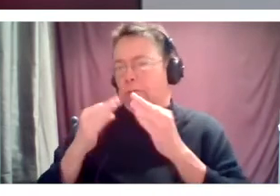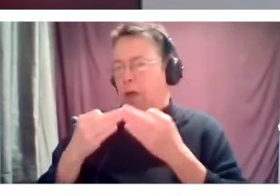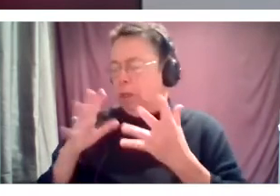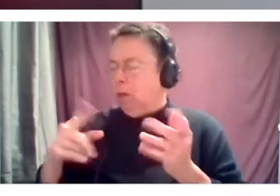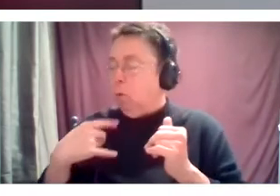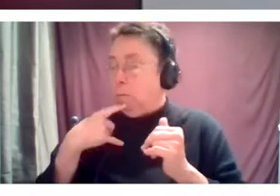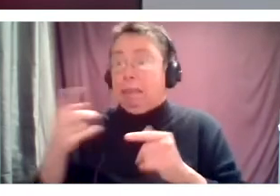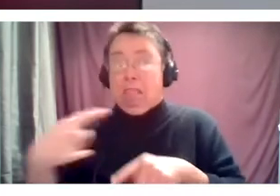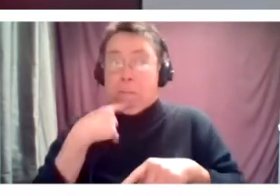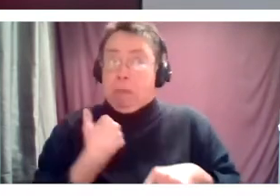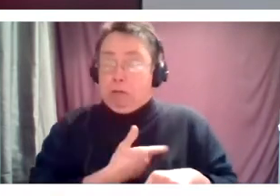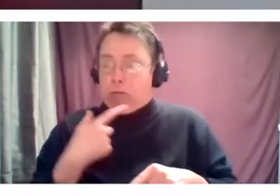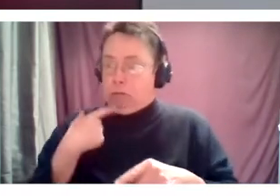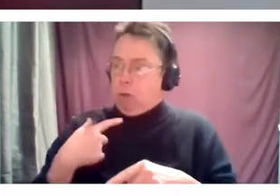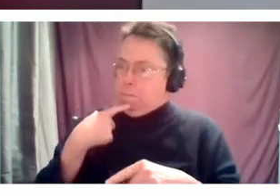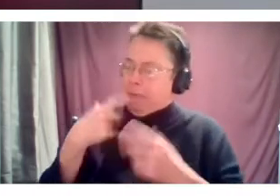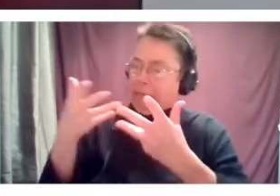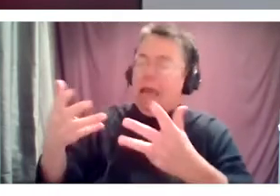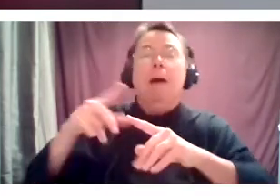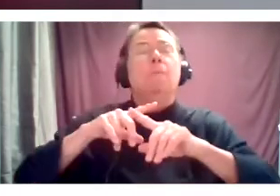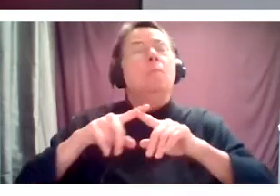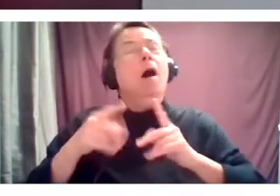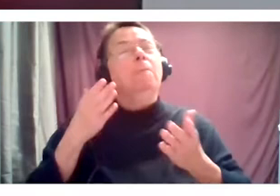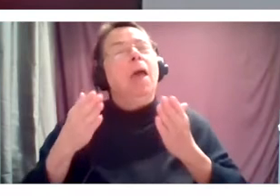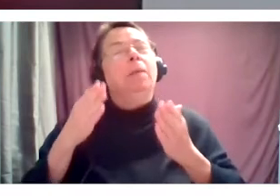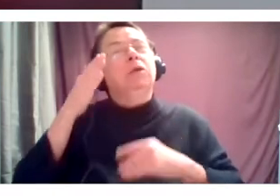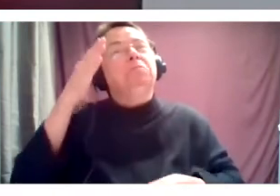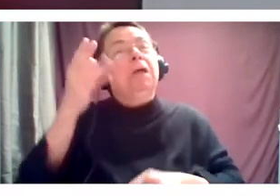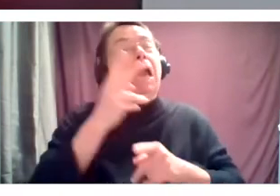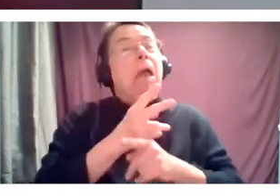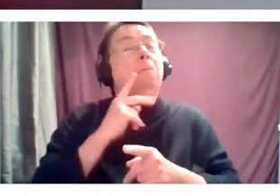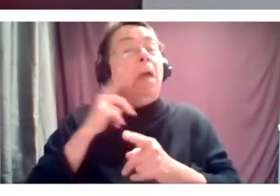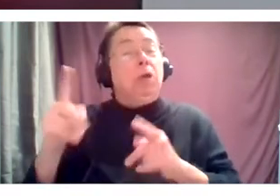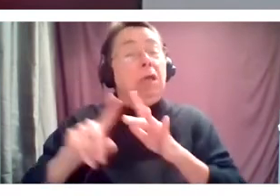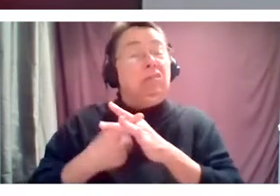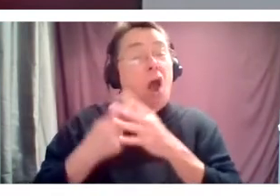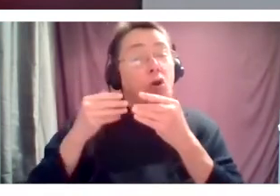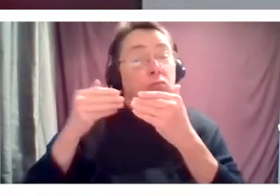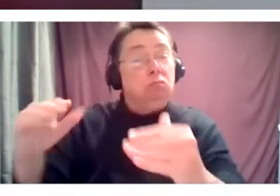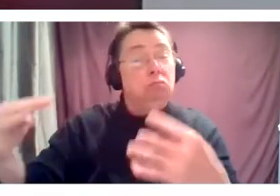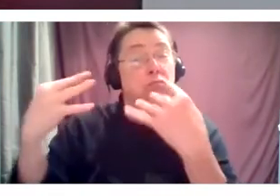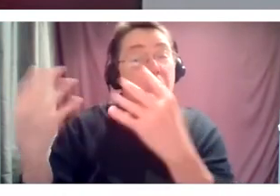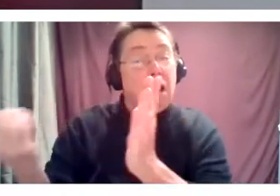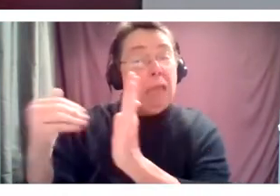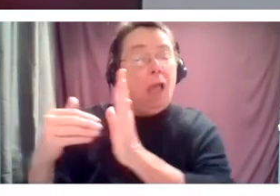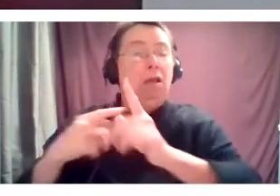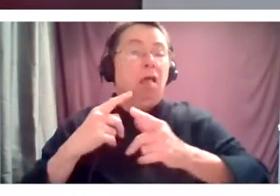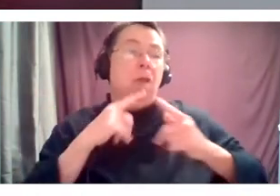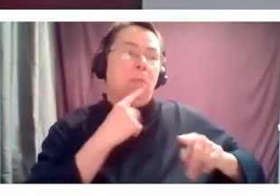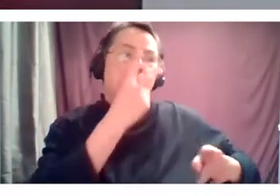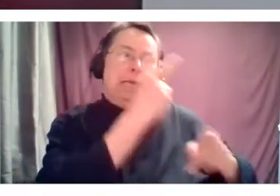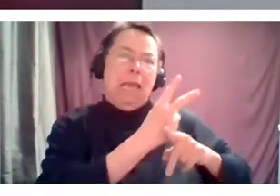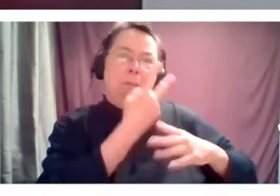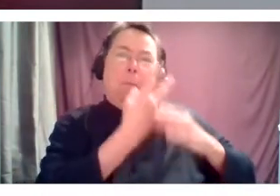us. But perhaps keeping an online or virtual voice will be a new way for us to expand our